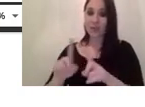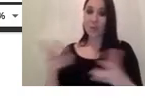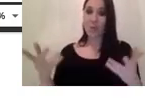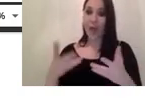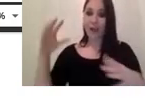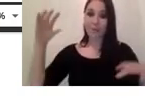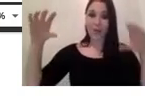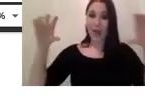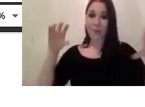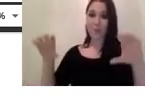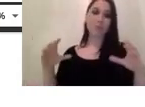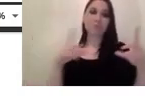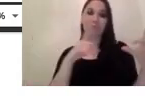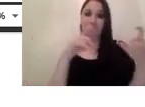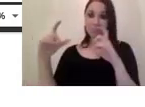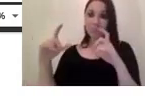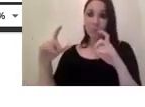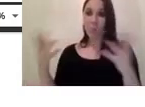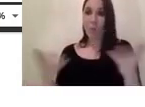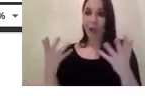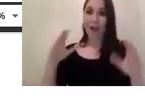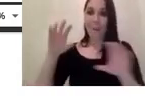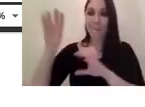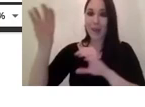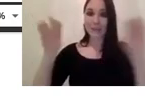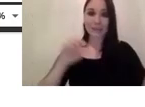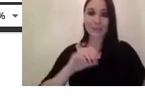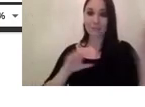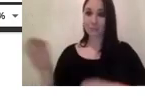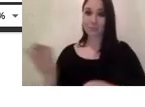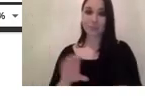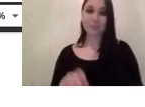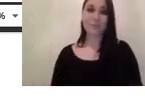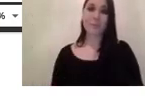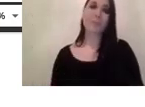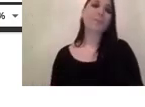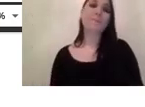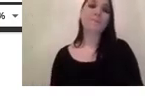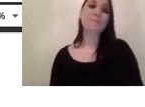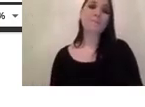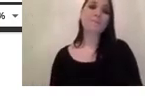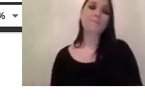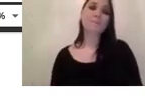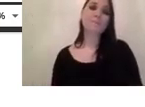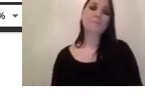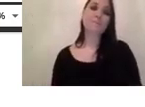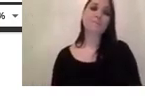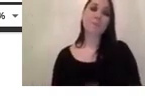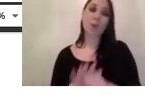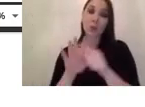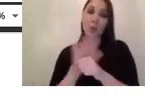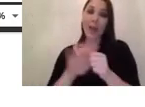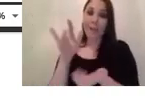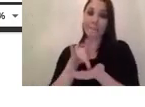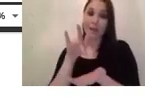for instance for the diffuse light here as you can see you can even um yeah locate your camera in the